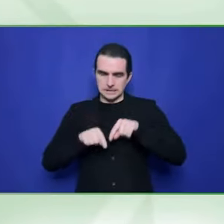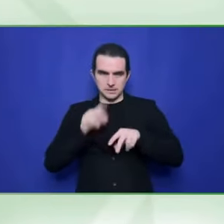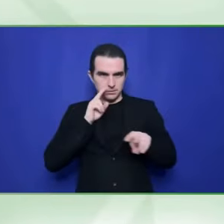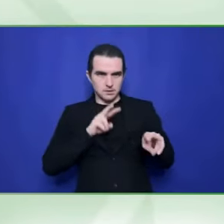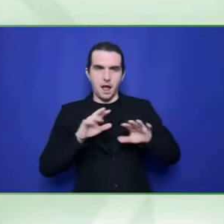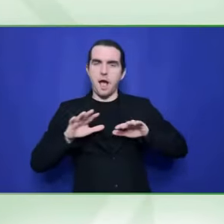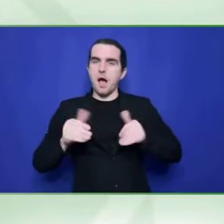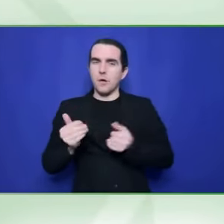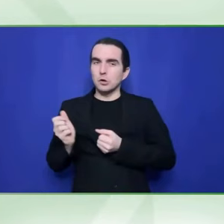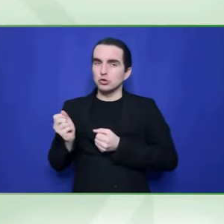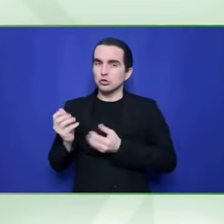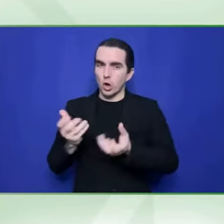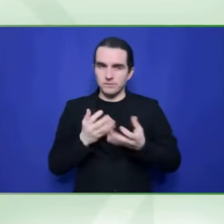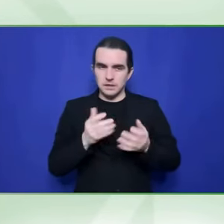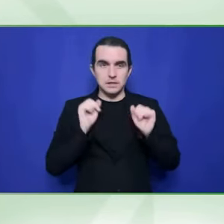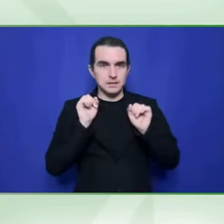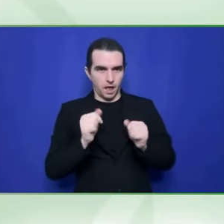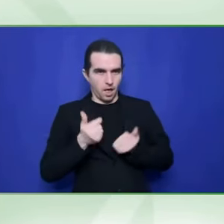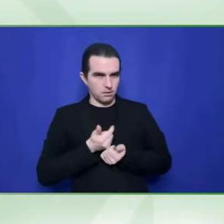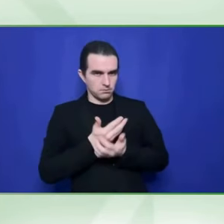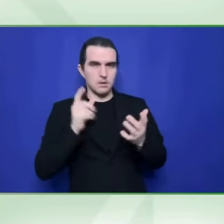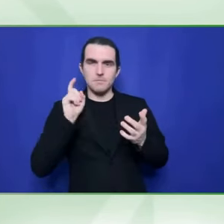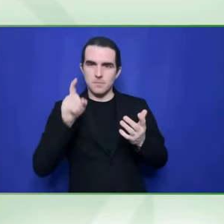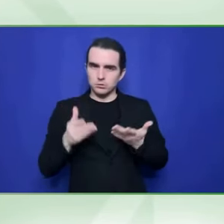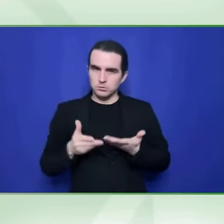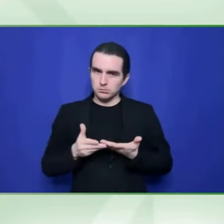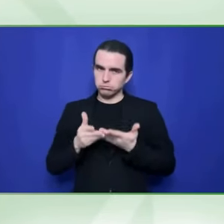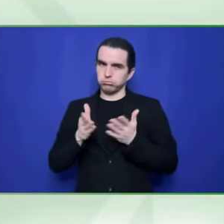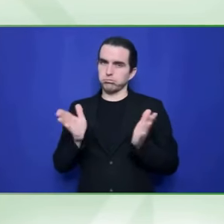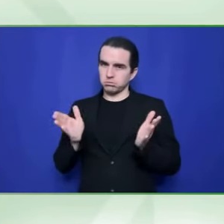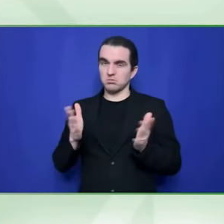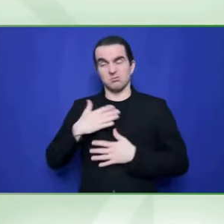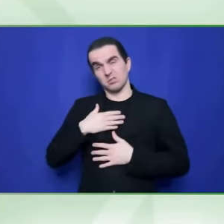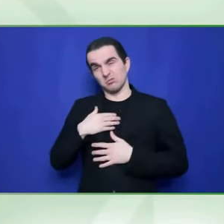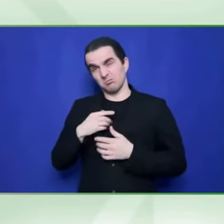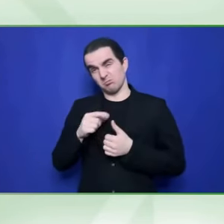Thank you. Caroline, any final words? Um,